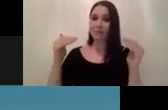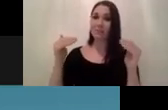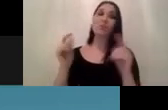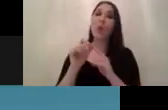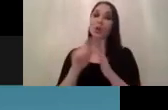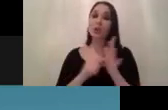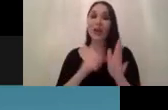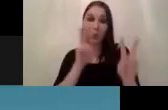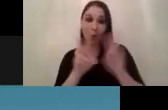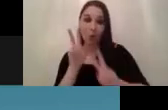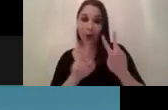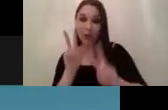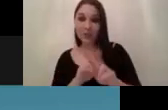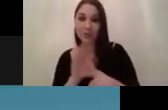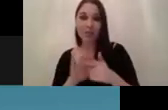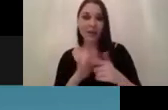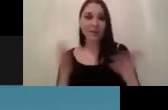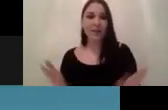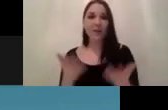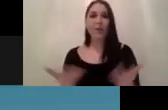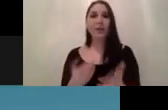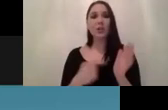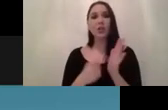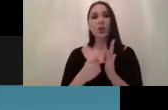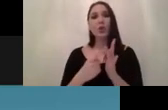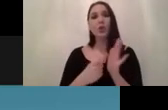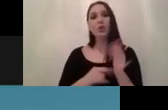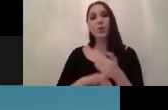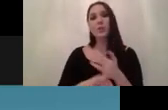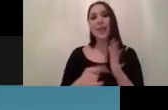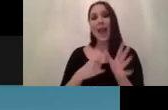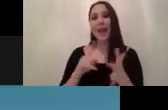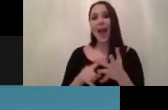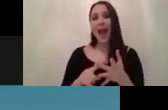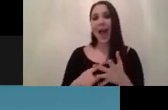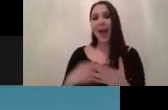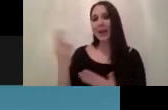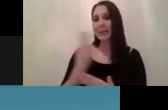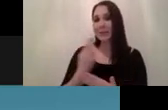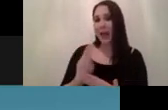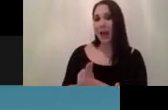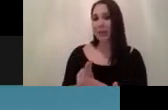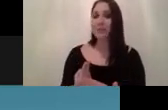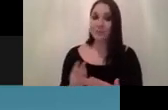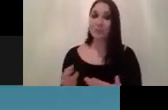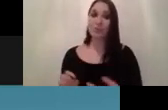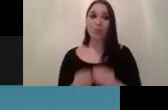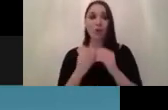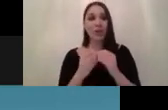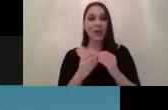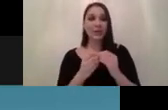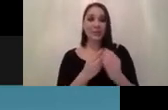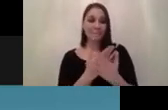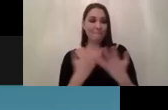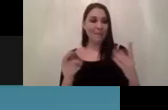you should look at then i encourage you to use tools like ai the game or design thinking to just come up with many ai project ideas and then